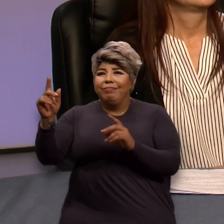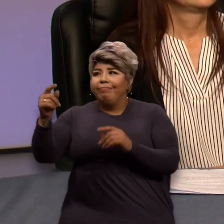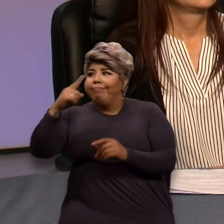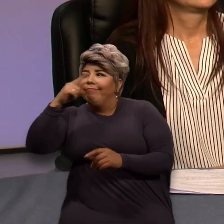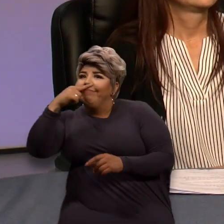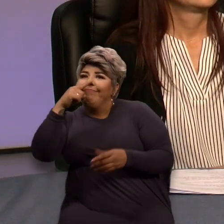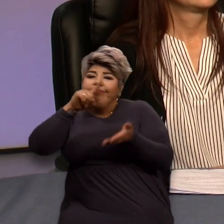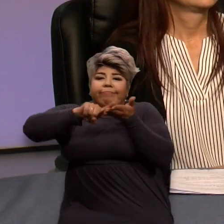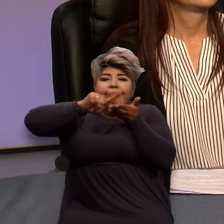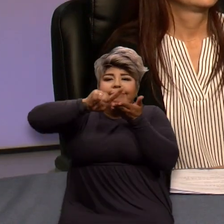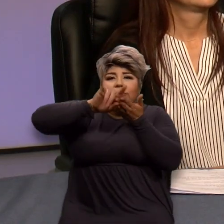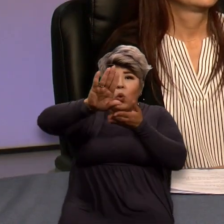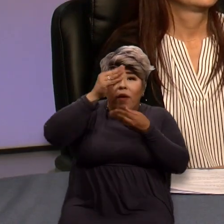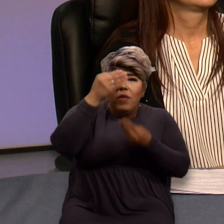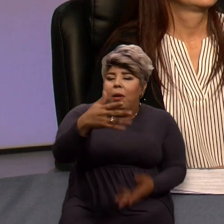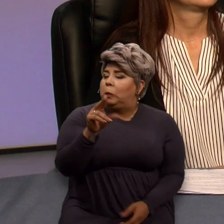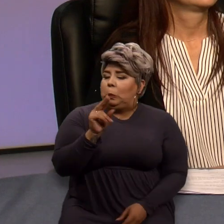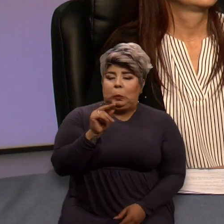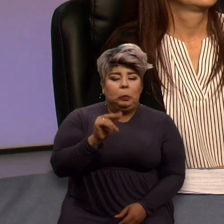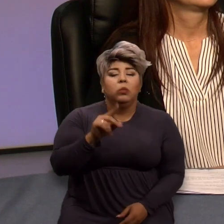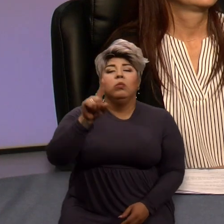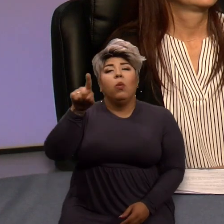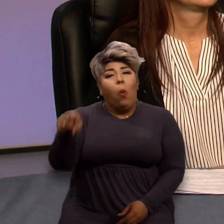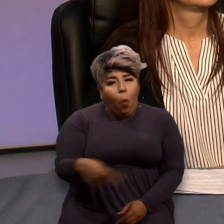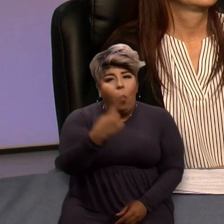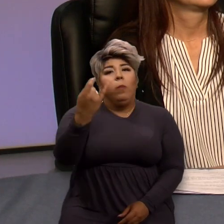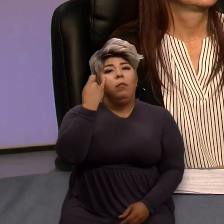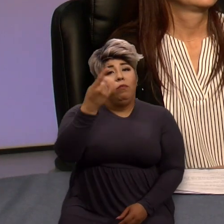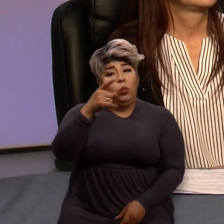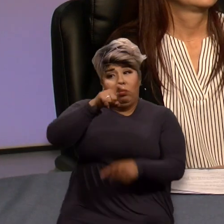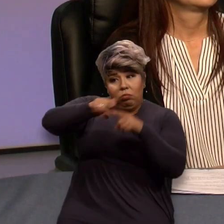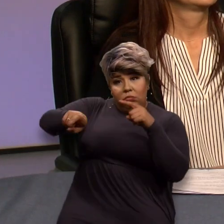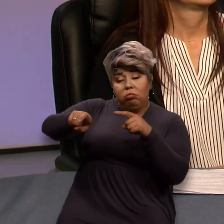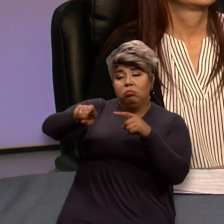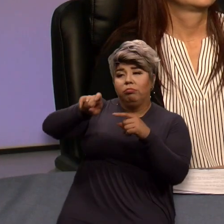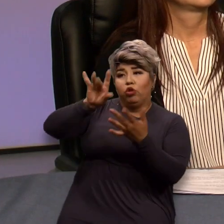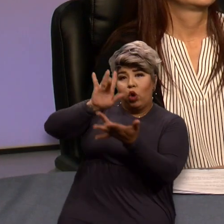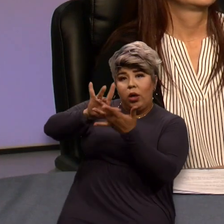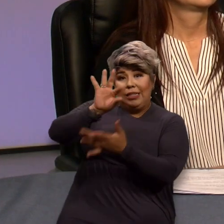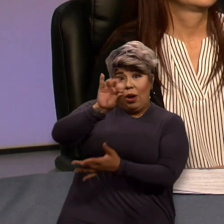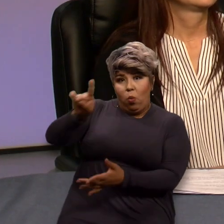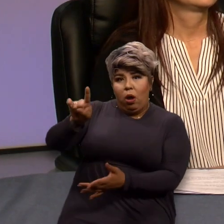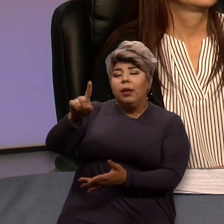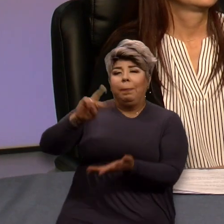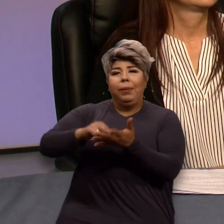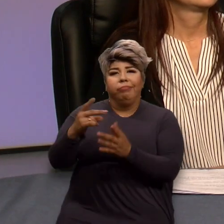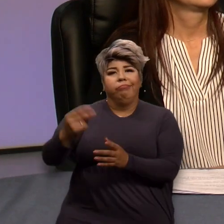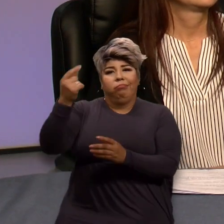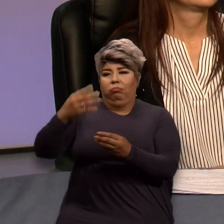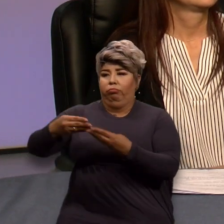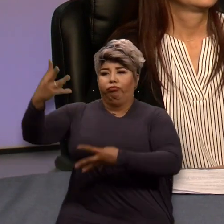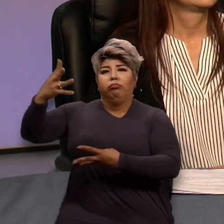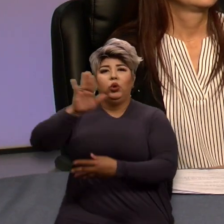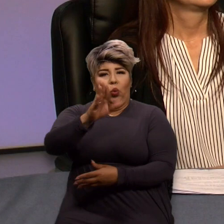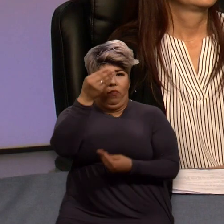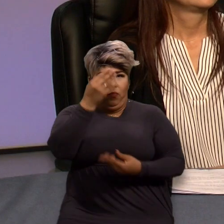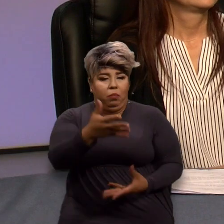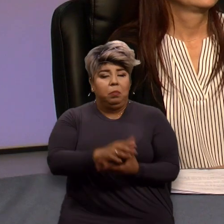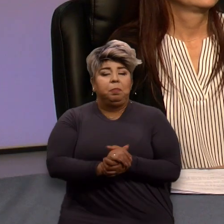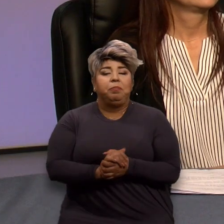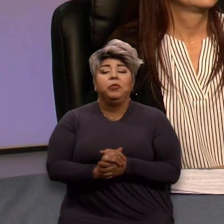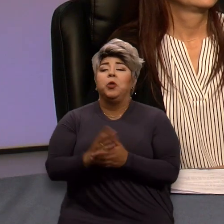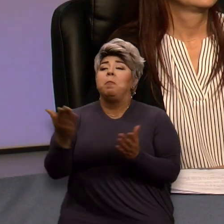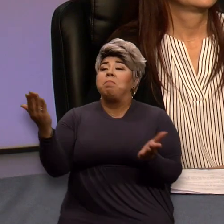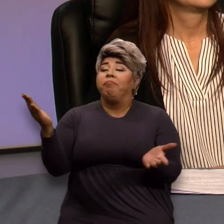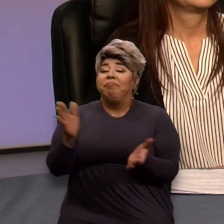go through that information only when the emergency happens is when that information is going to be available only for first responders. So